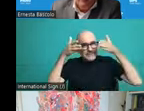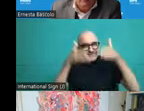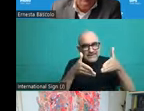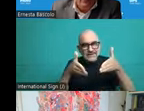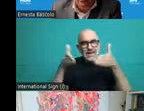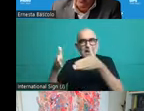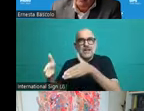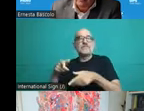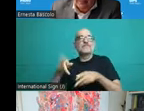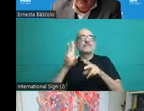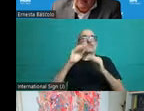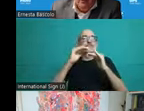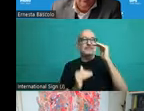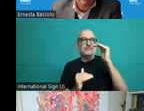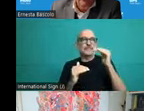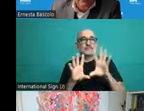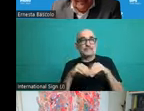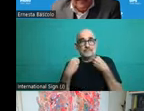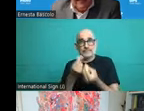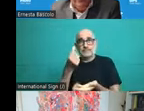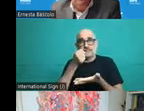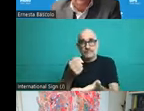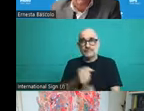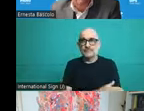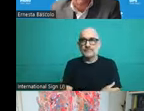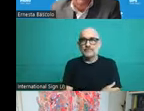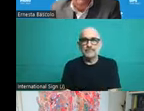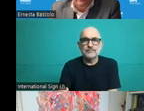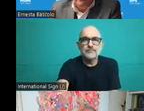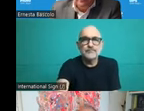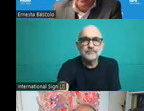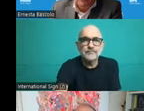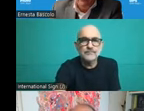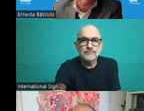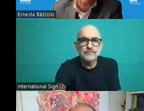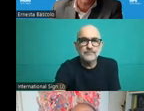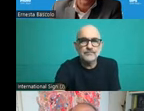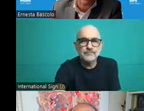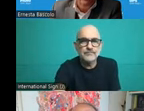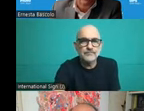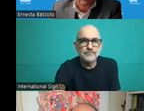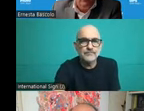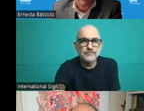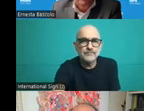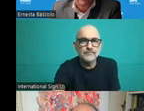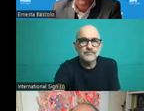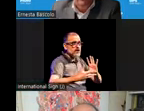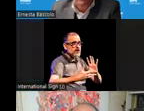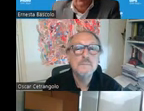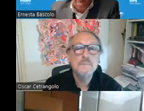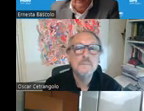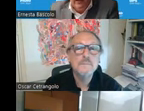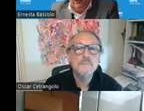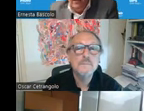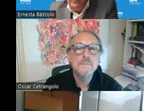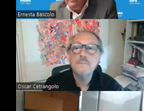most important gaps when it comes to the operation of the performance. Because of the private sector is such a very complex relationship